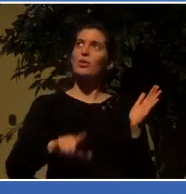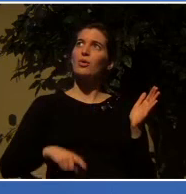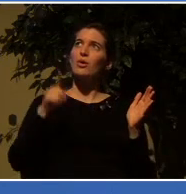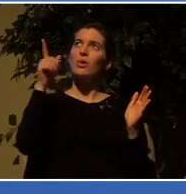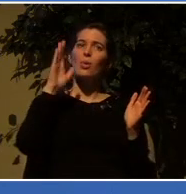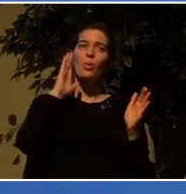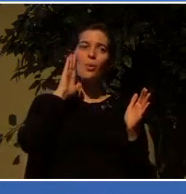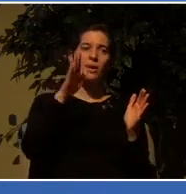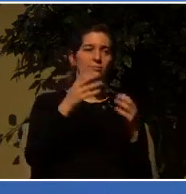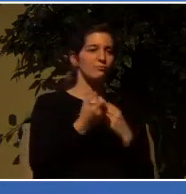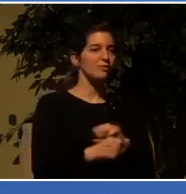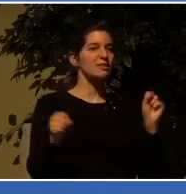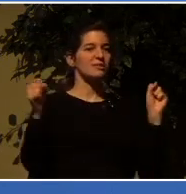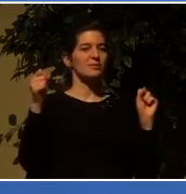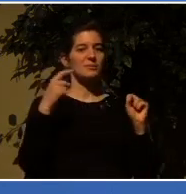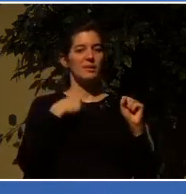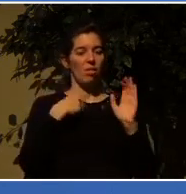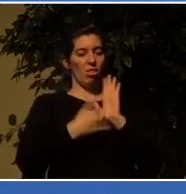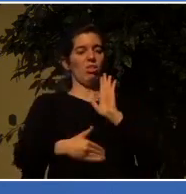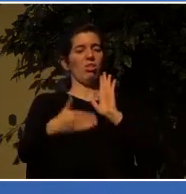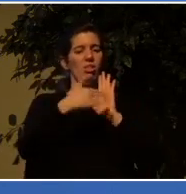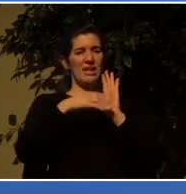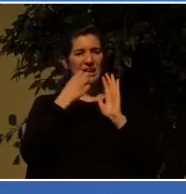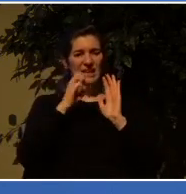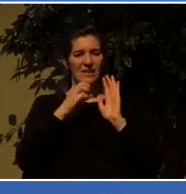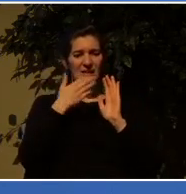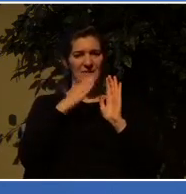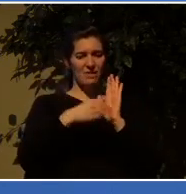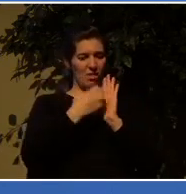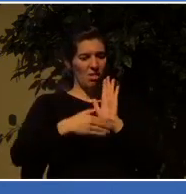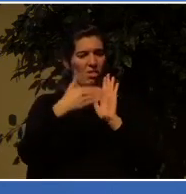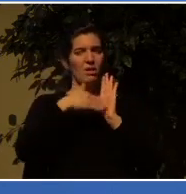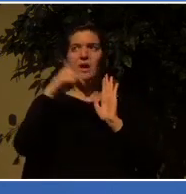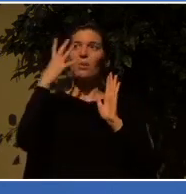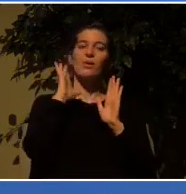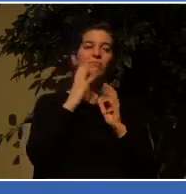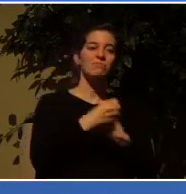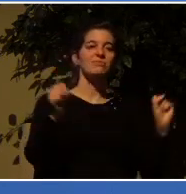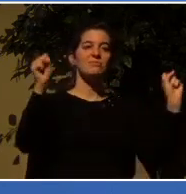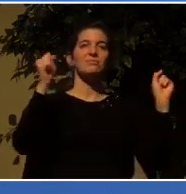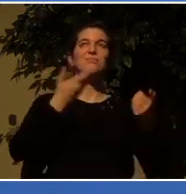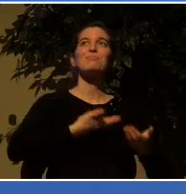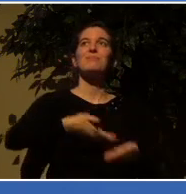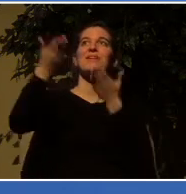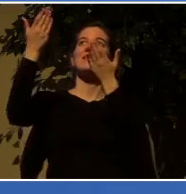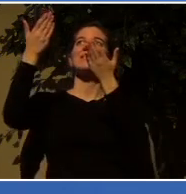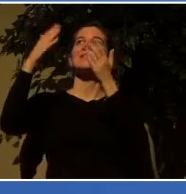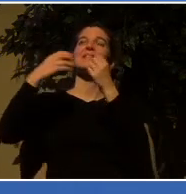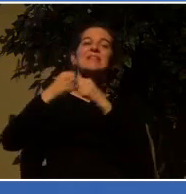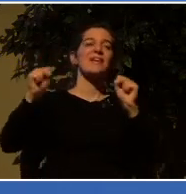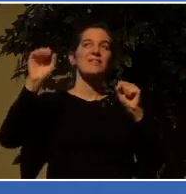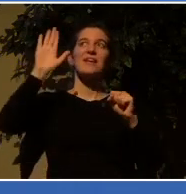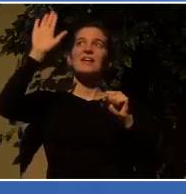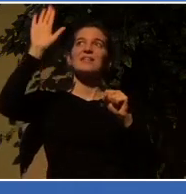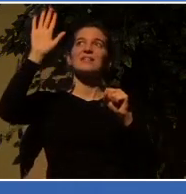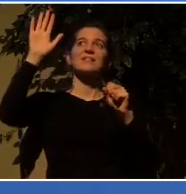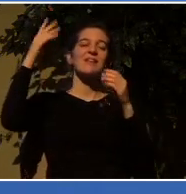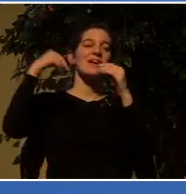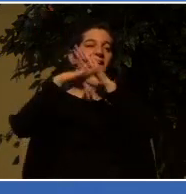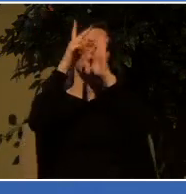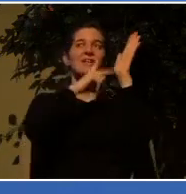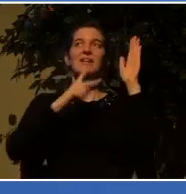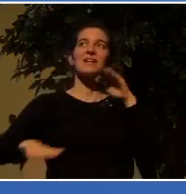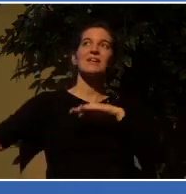and will bring me safely to his heavenly kingdom, to him be glory forever